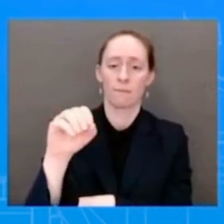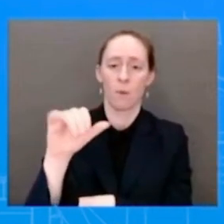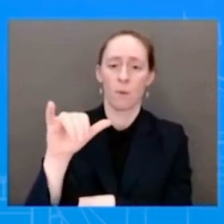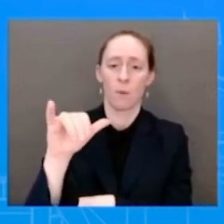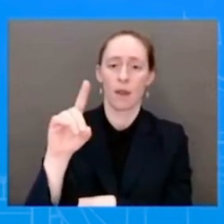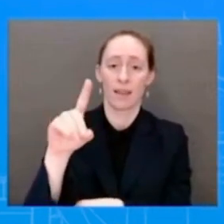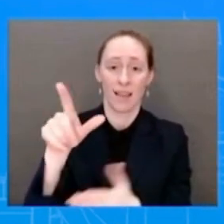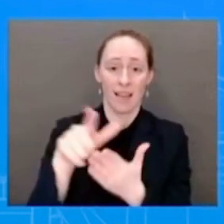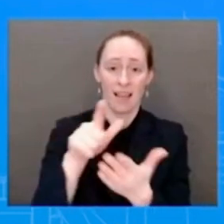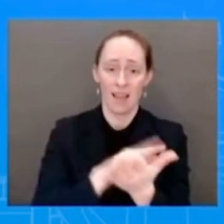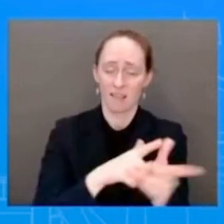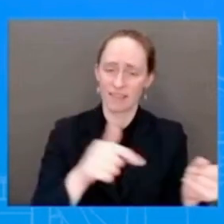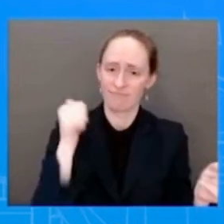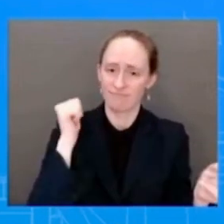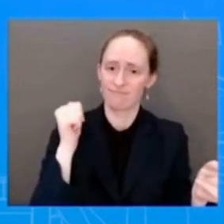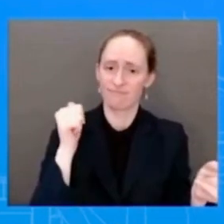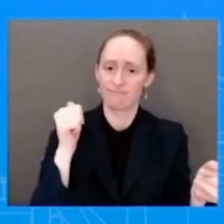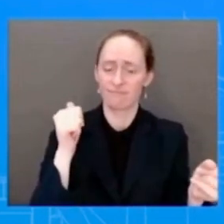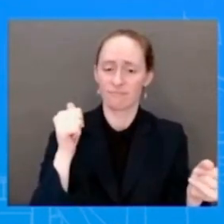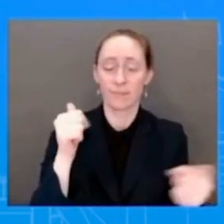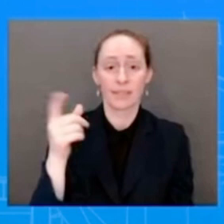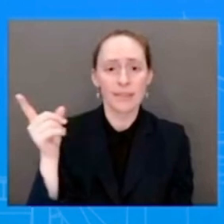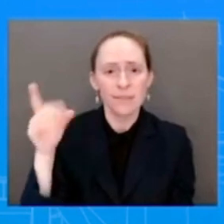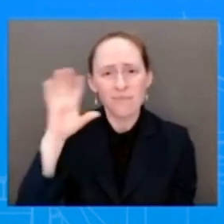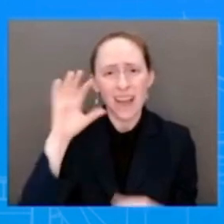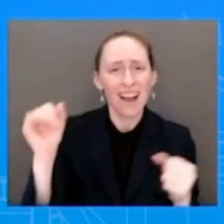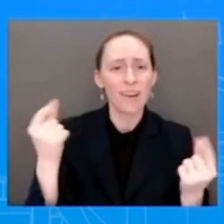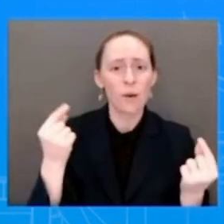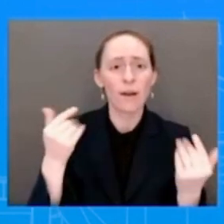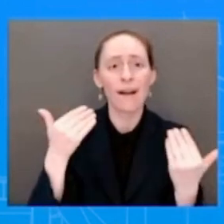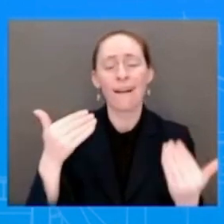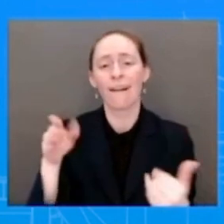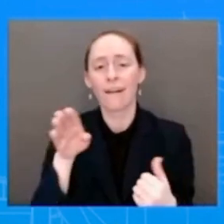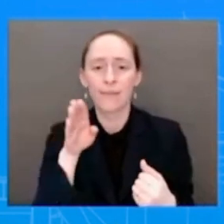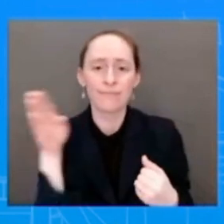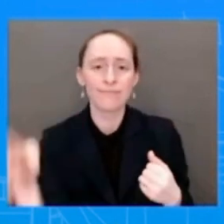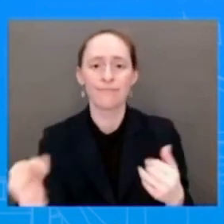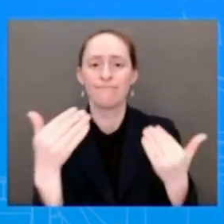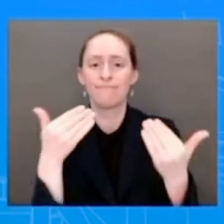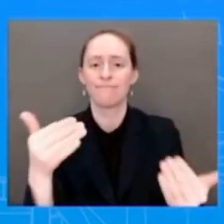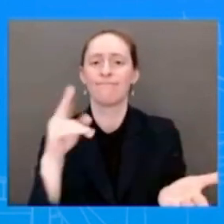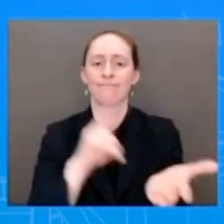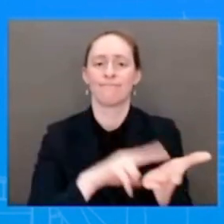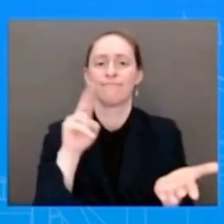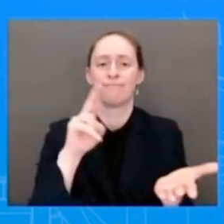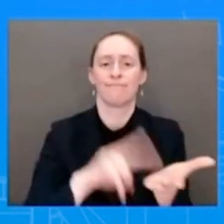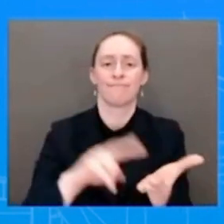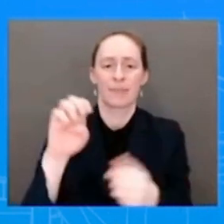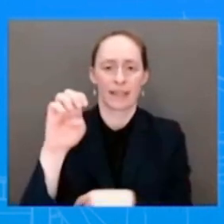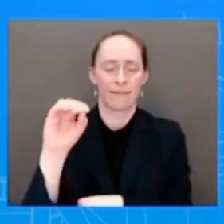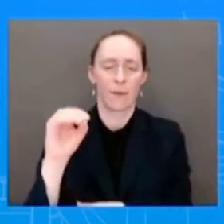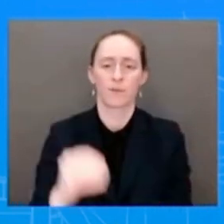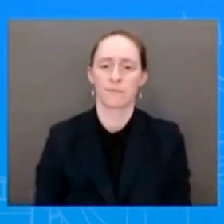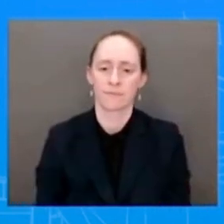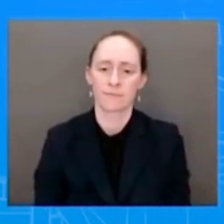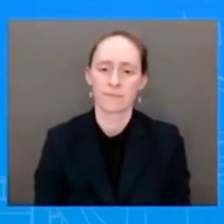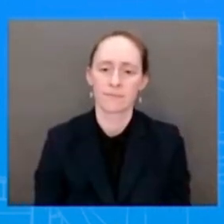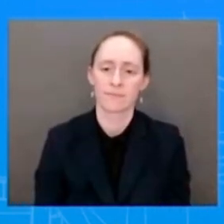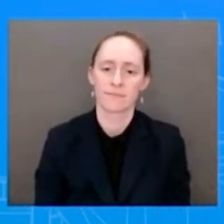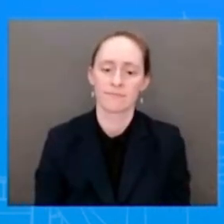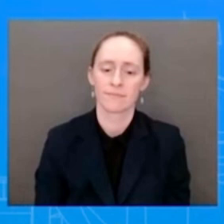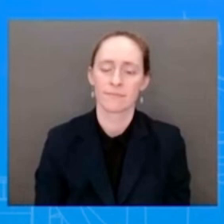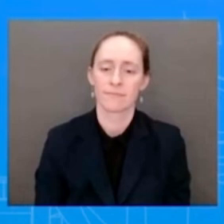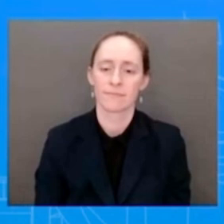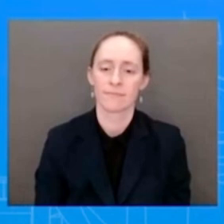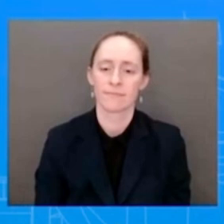executive actions clearly on the federal level dealing with federal agencies was something that had never been done by any other President. So that